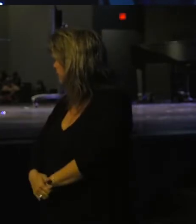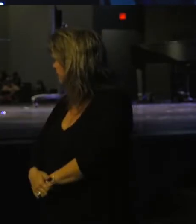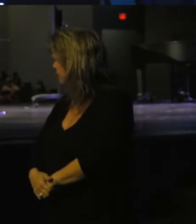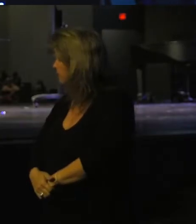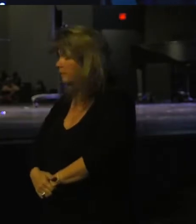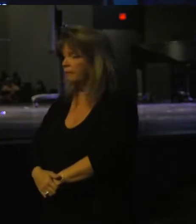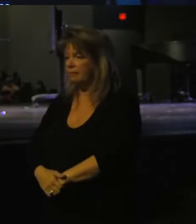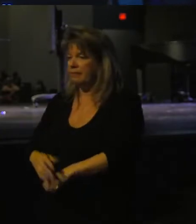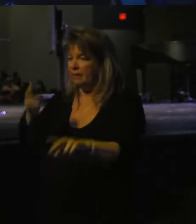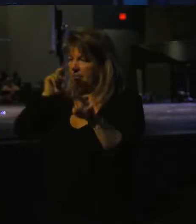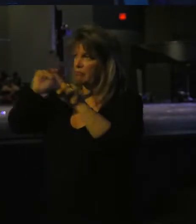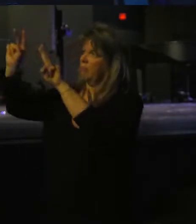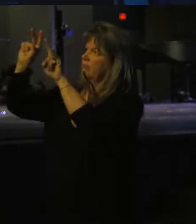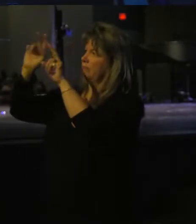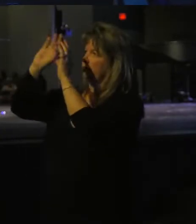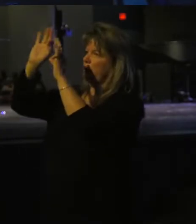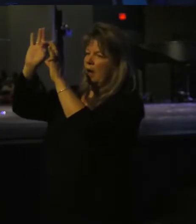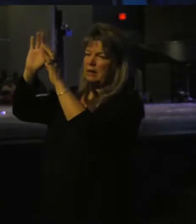Keep your eyes on Jesus.